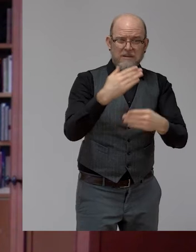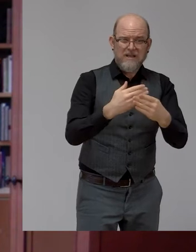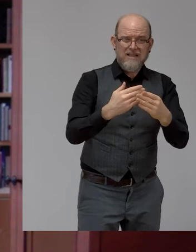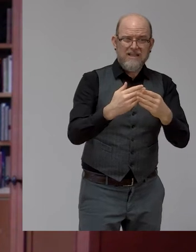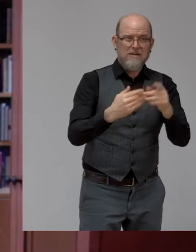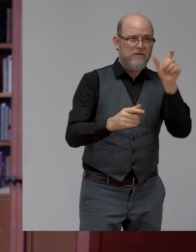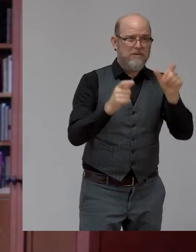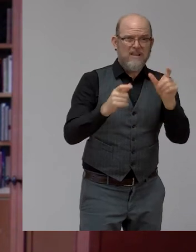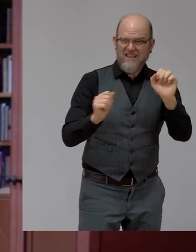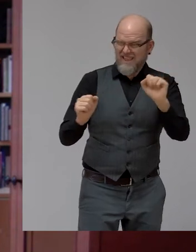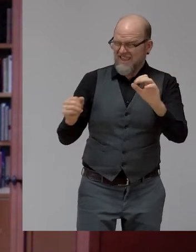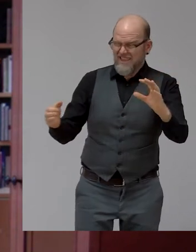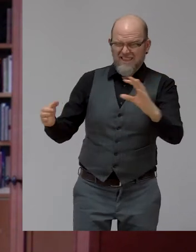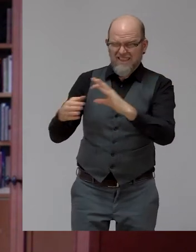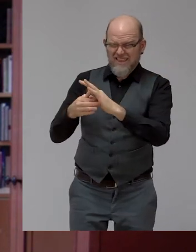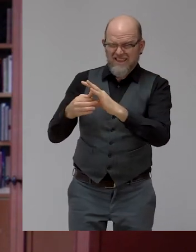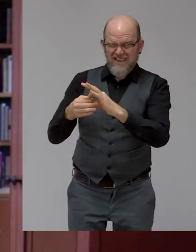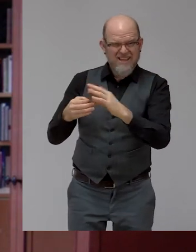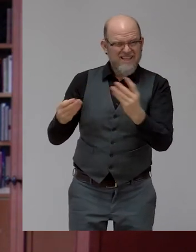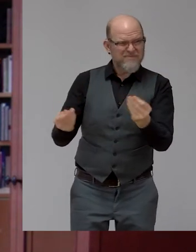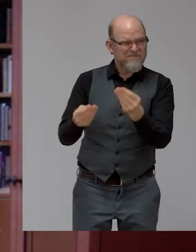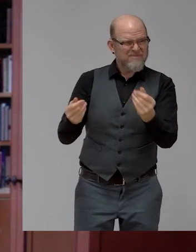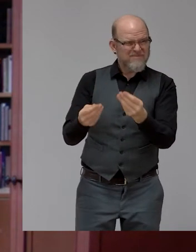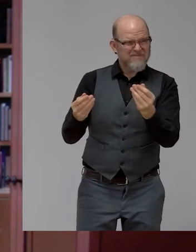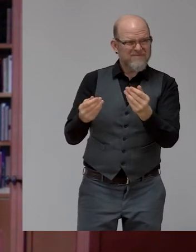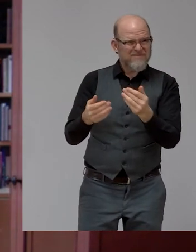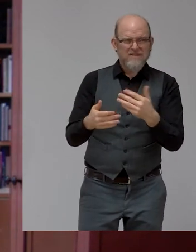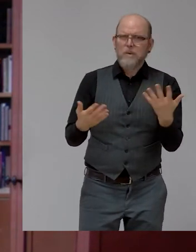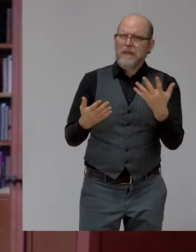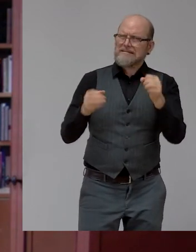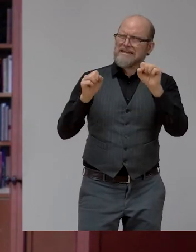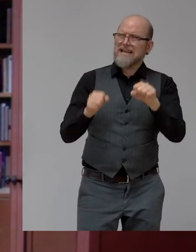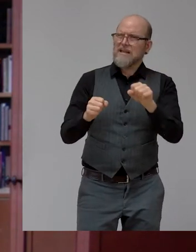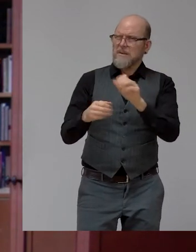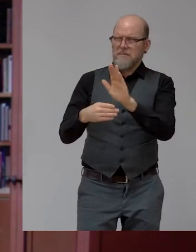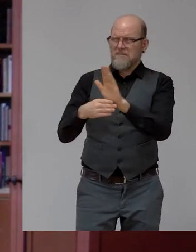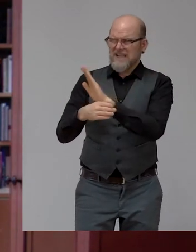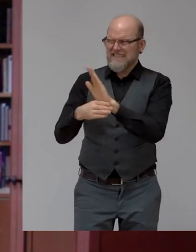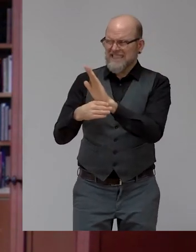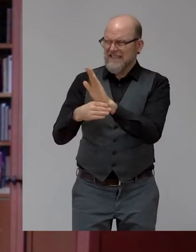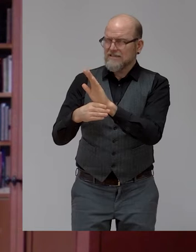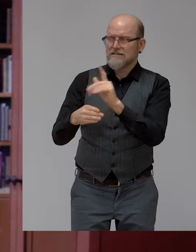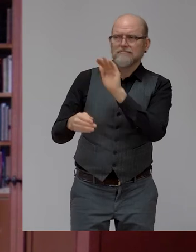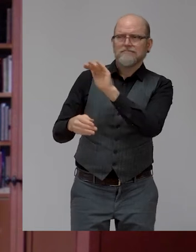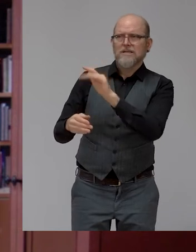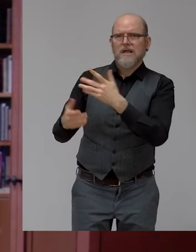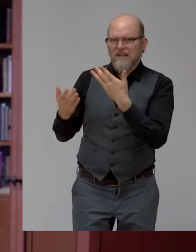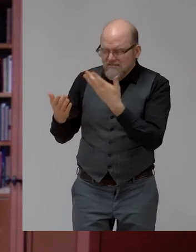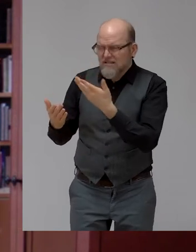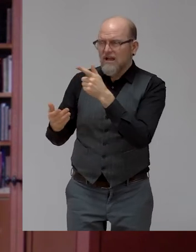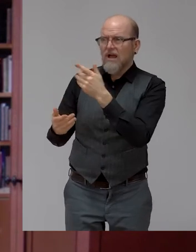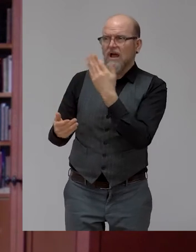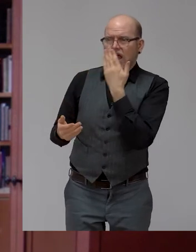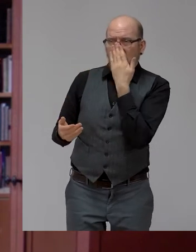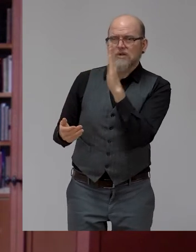trying to persuade the private sector to change the mindset in the way that you've described, Ashok? What would you